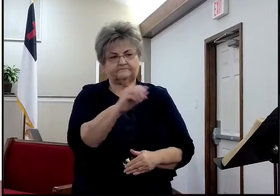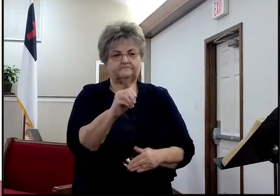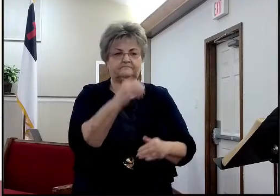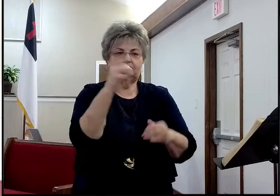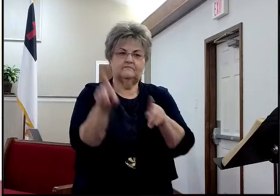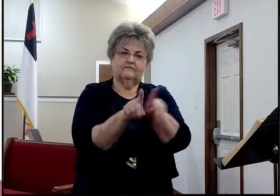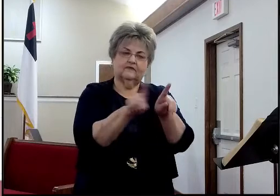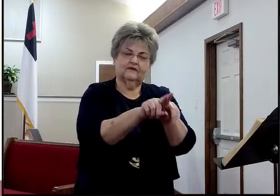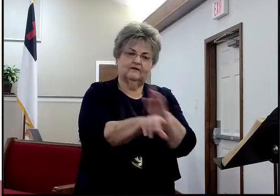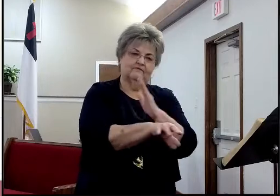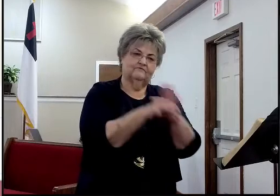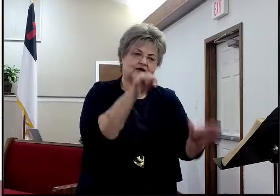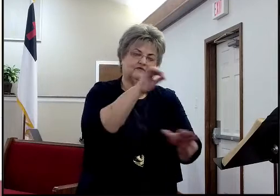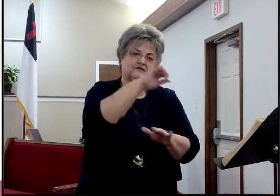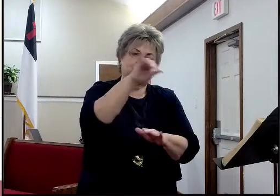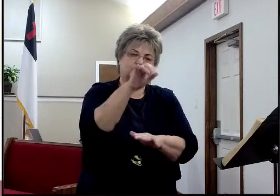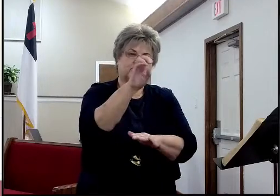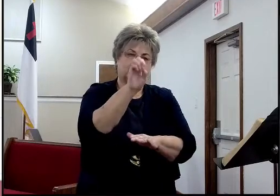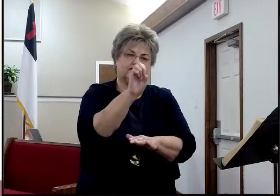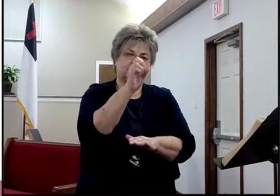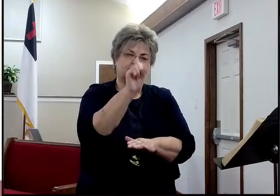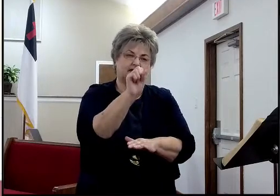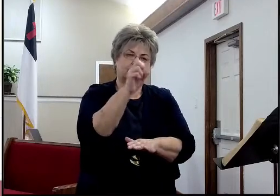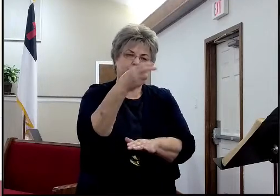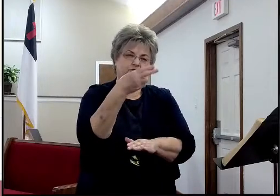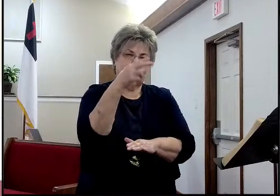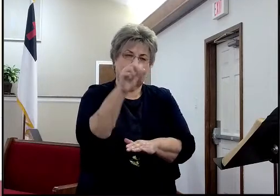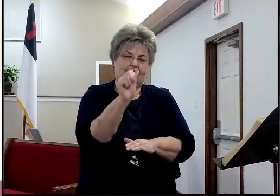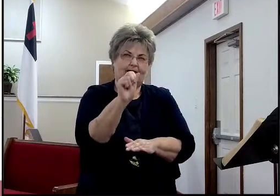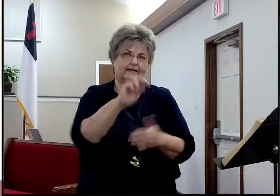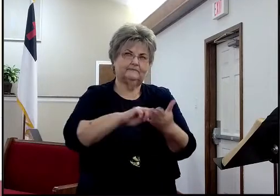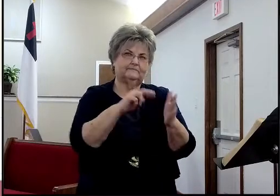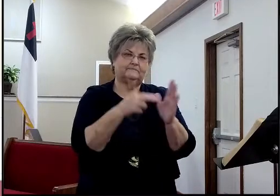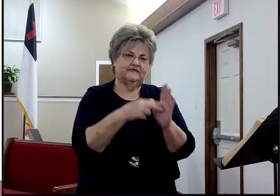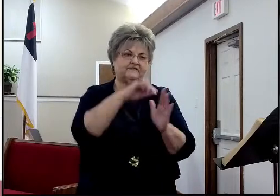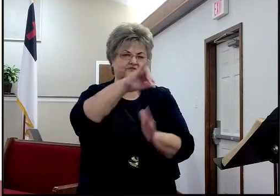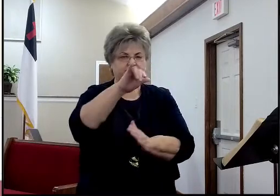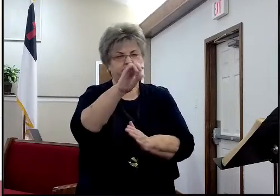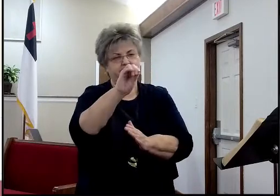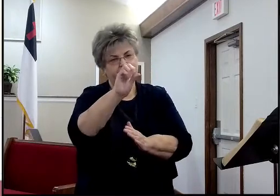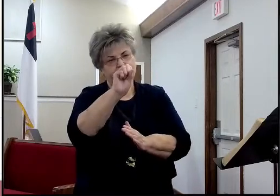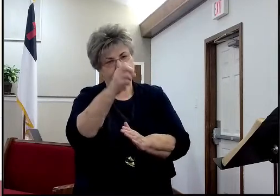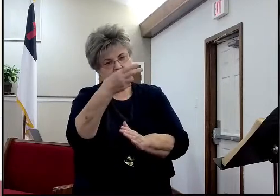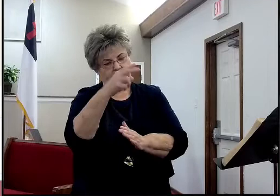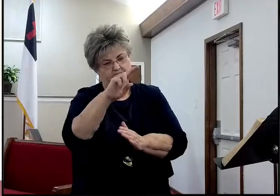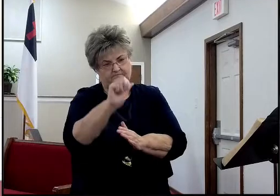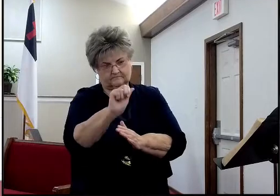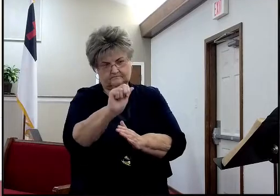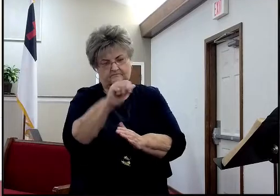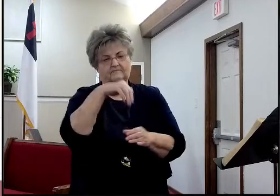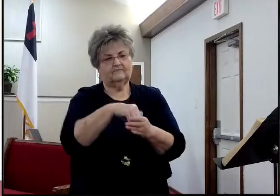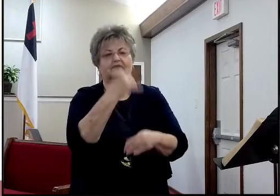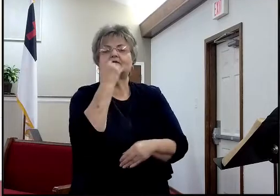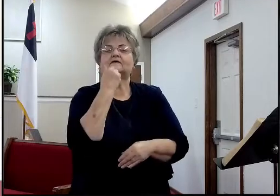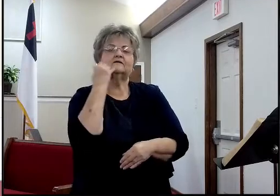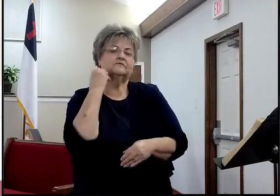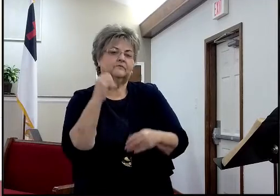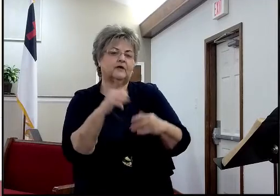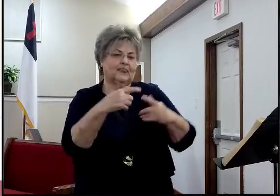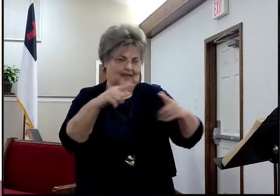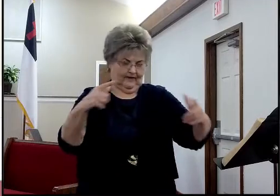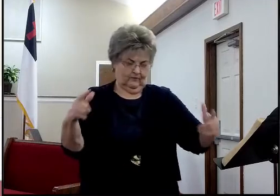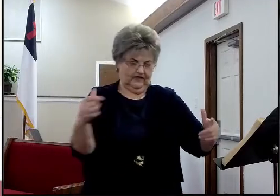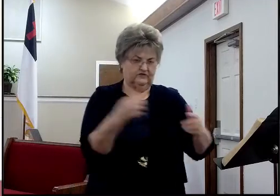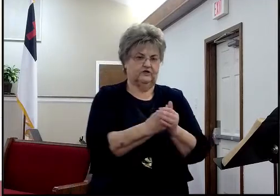who ends up being, it's recorded, Jeshua, in like verse number 36. We find that, because Aaron was,